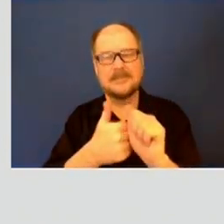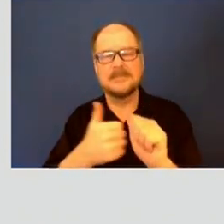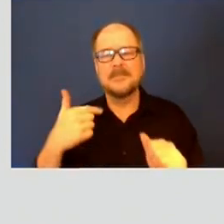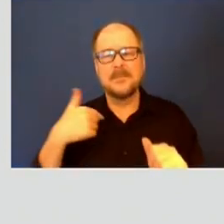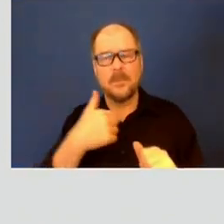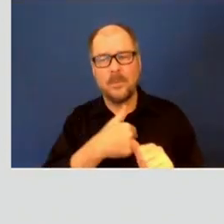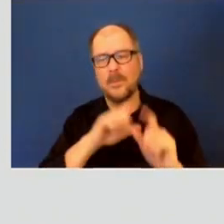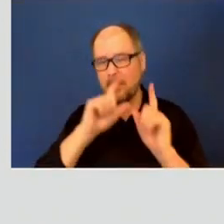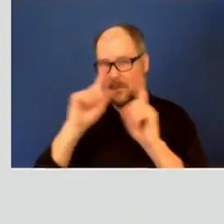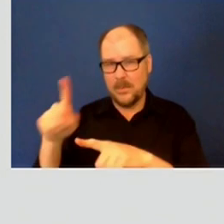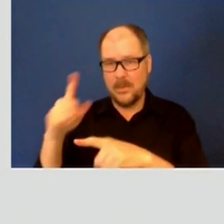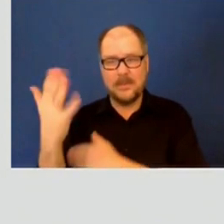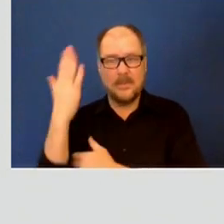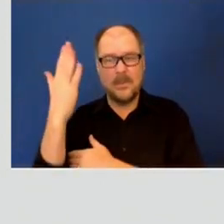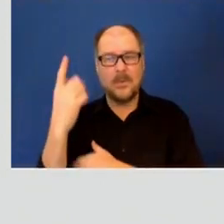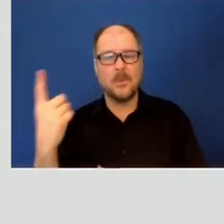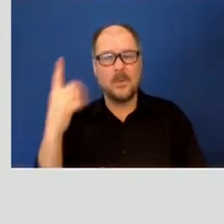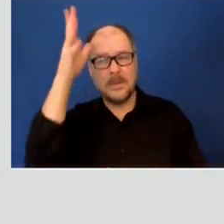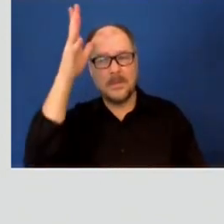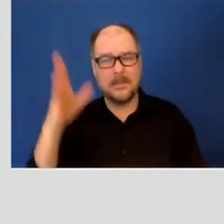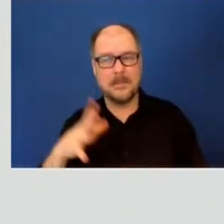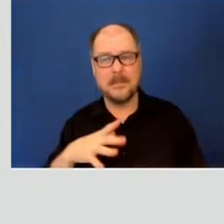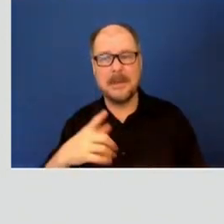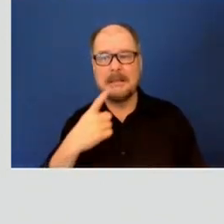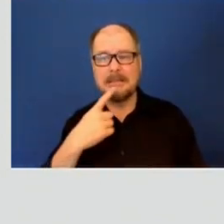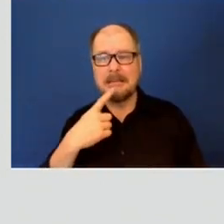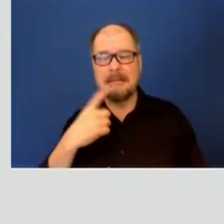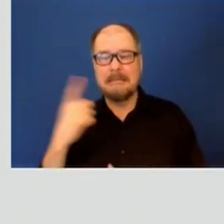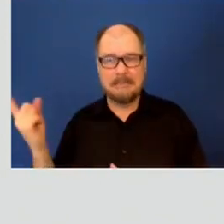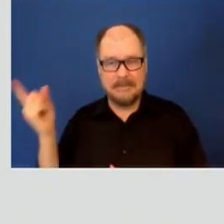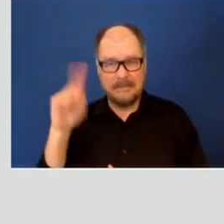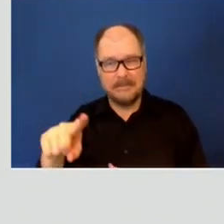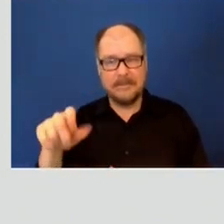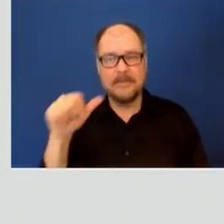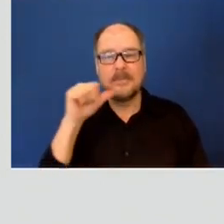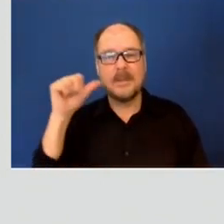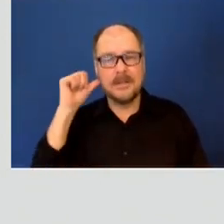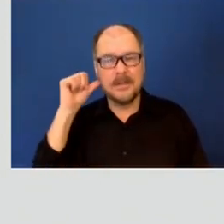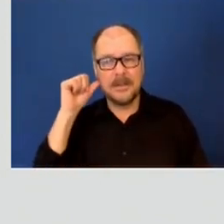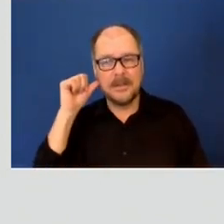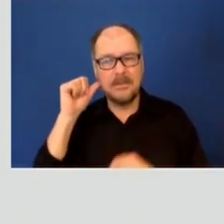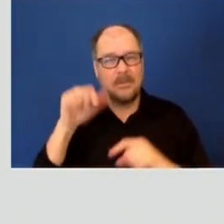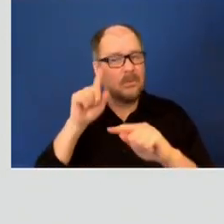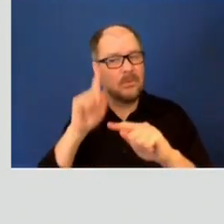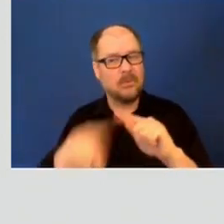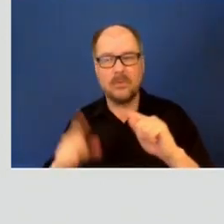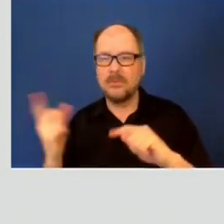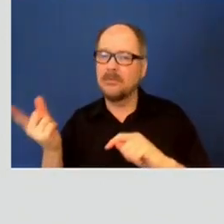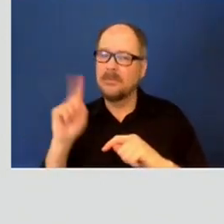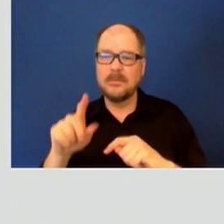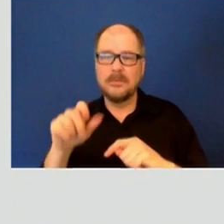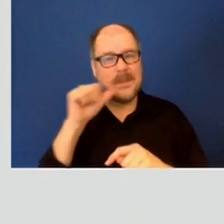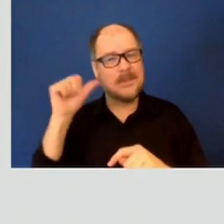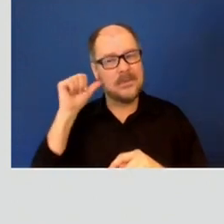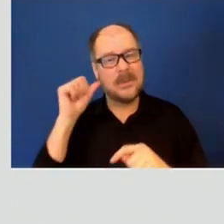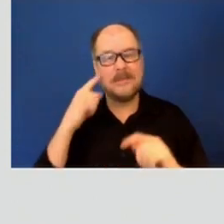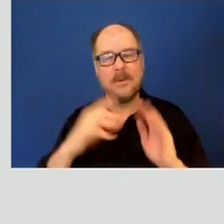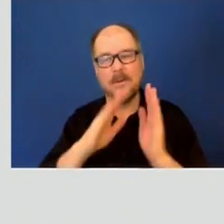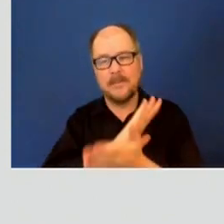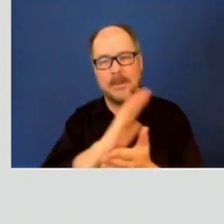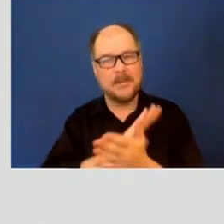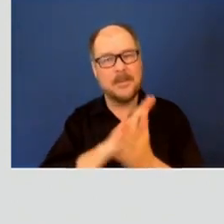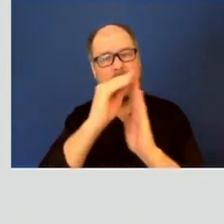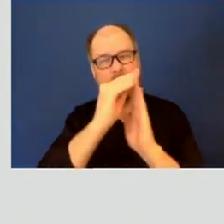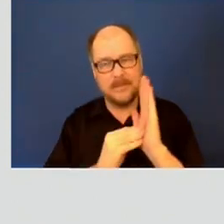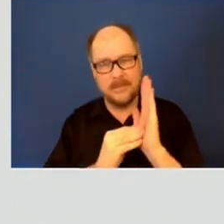morning and a gentleman said he came up there yesterday, tried to fill or couldn't make it yesterday to fill out paperwork, went this